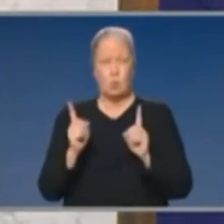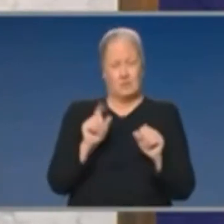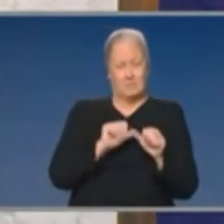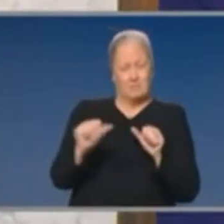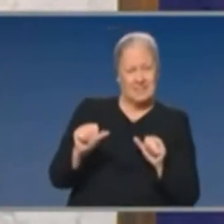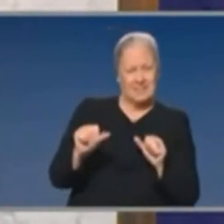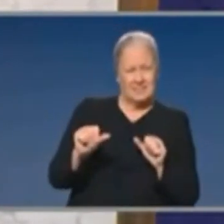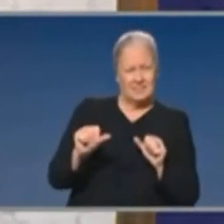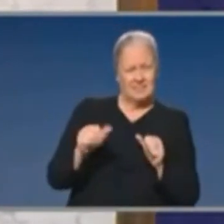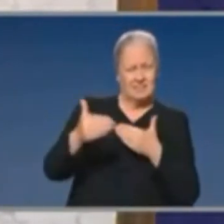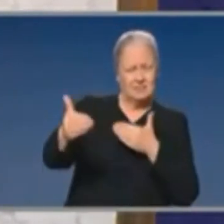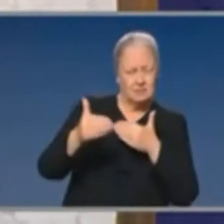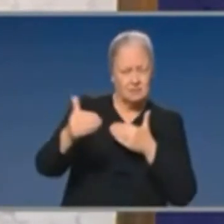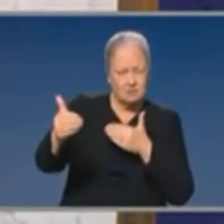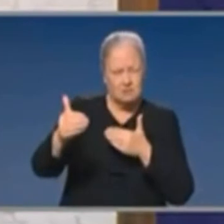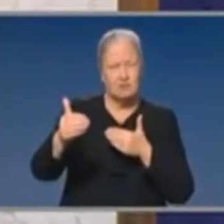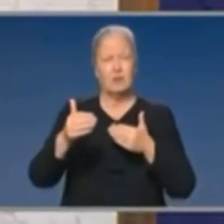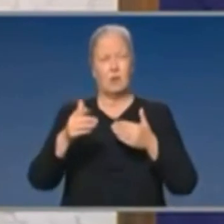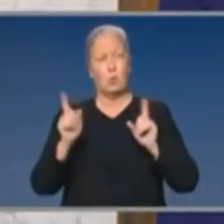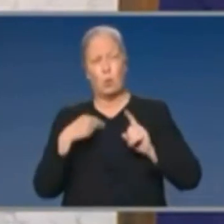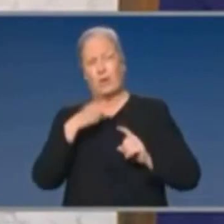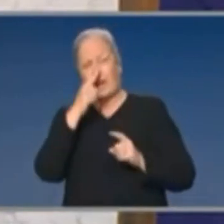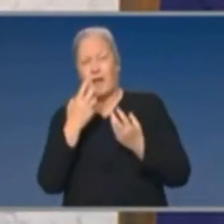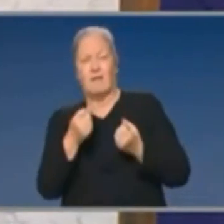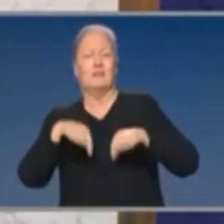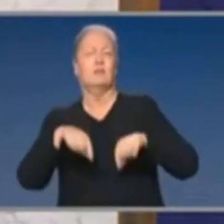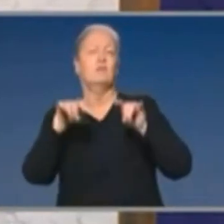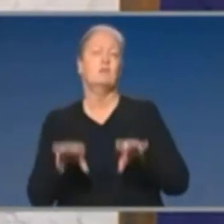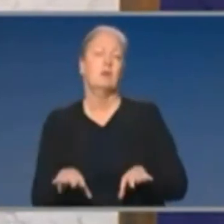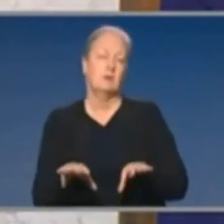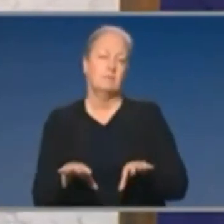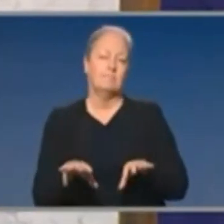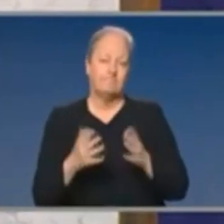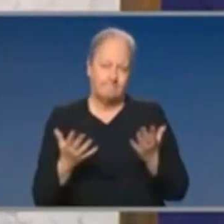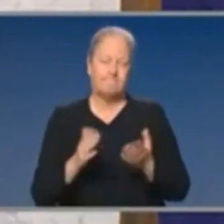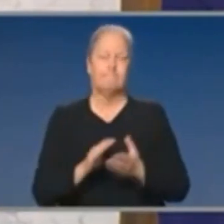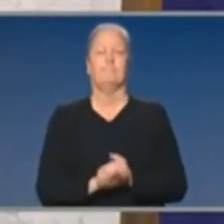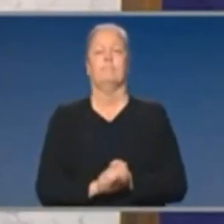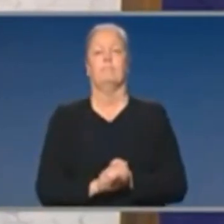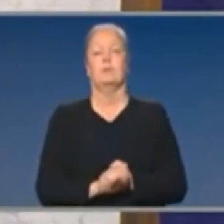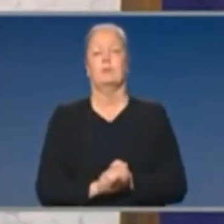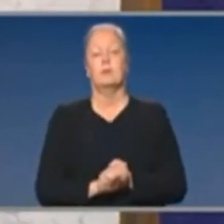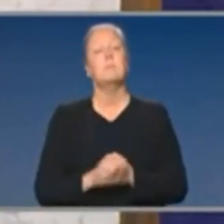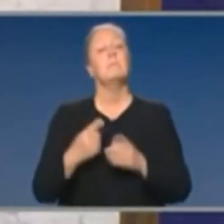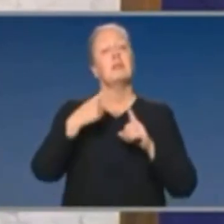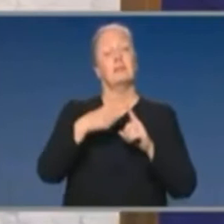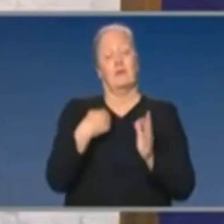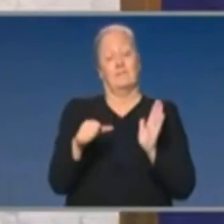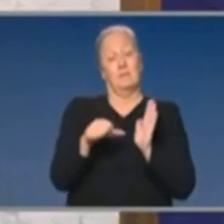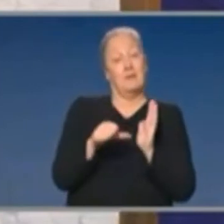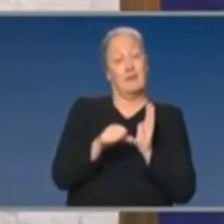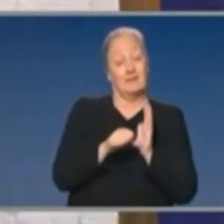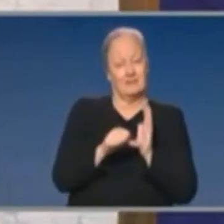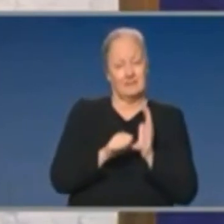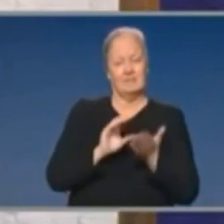and the best balance for Australia. In particular, we've also contributed funds